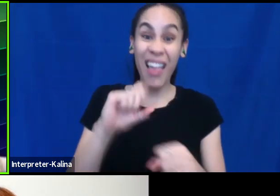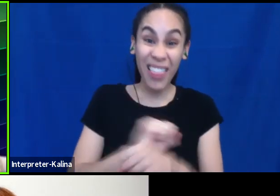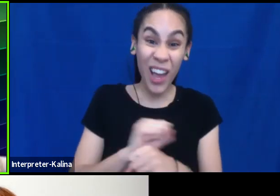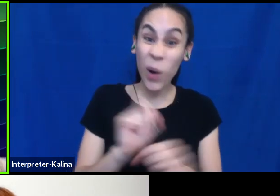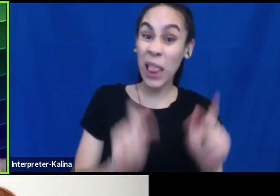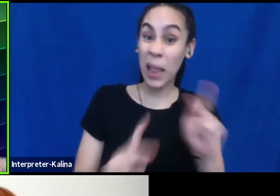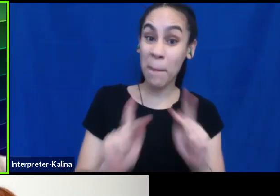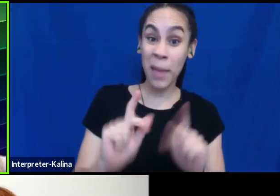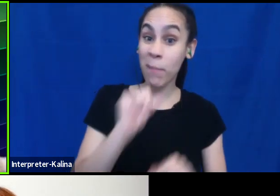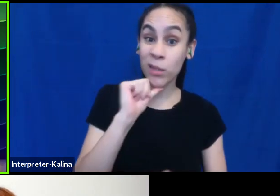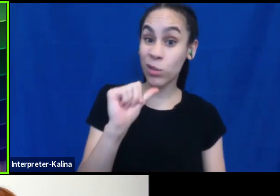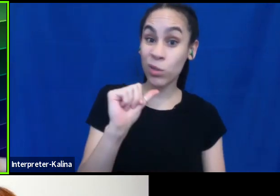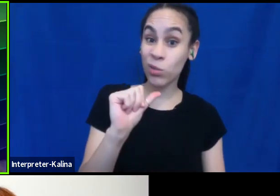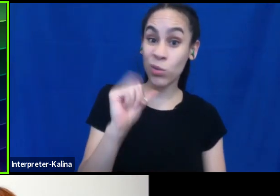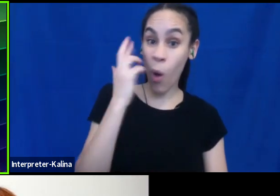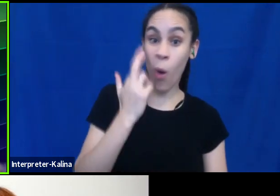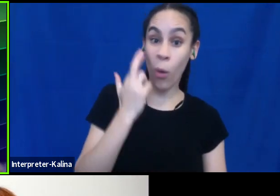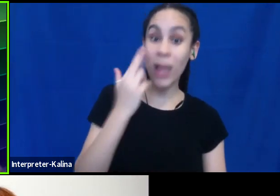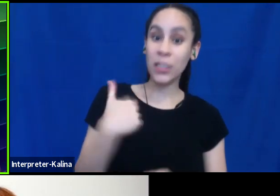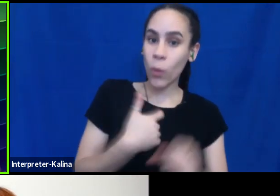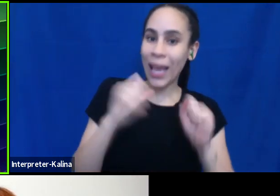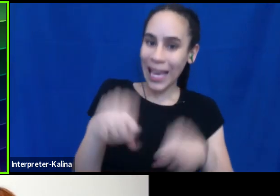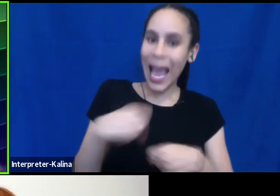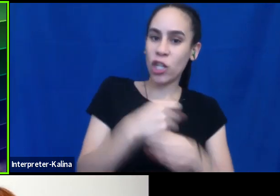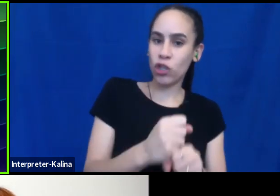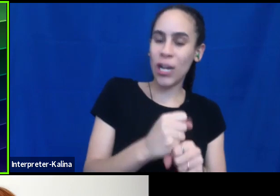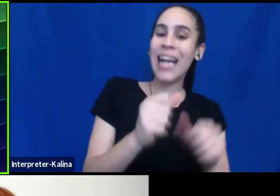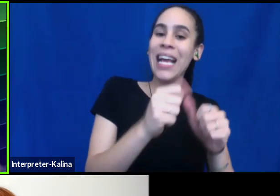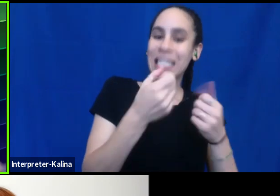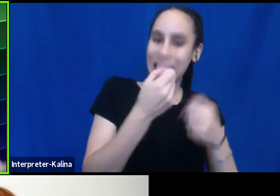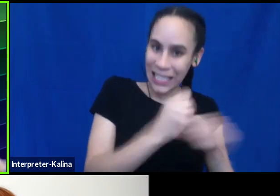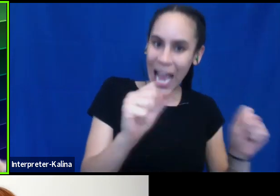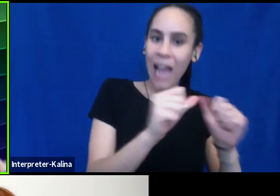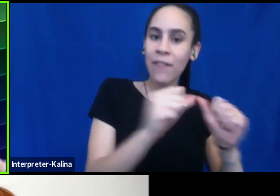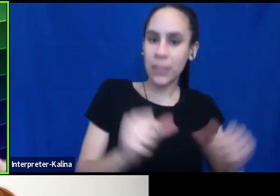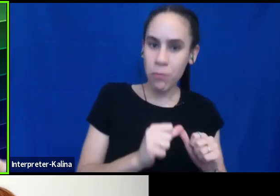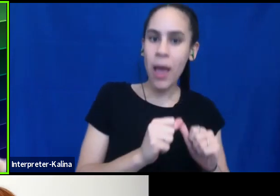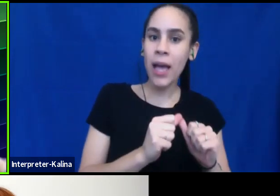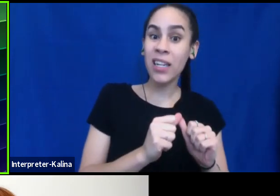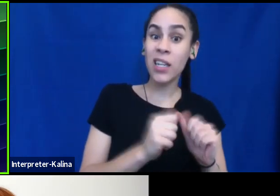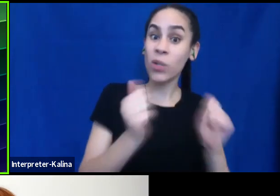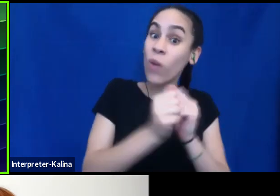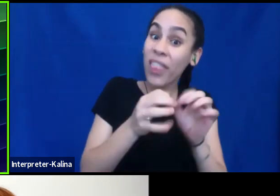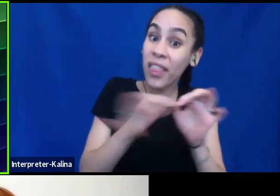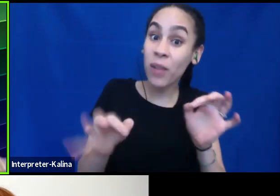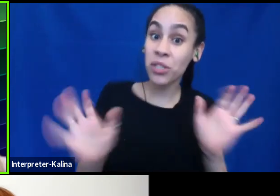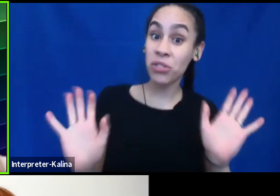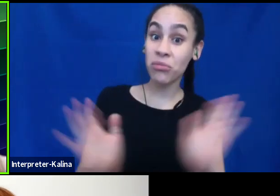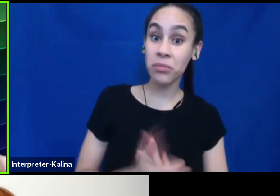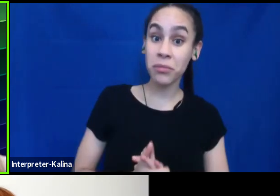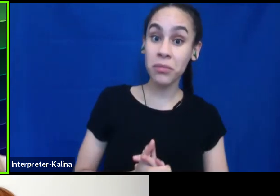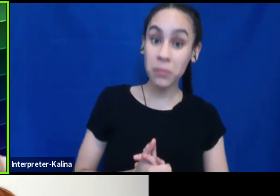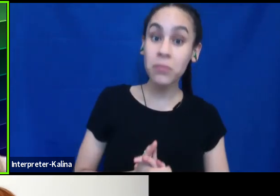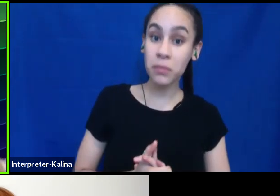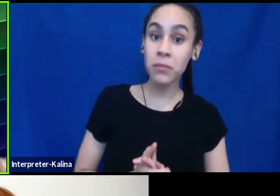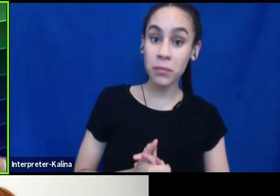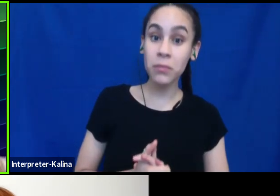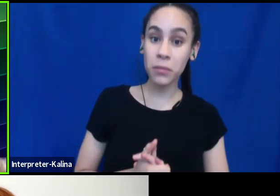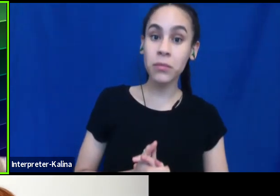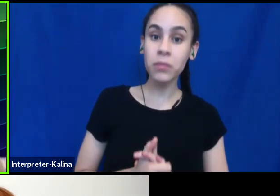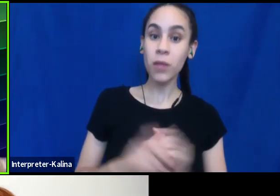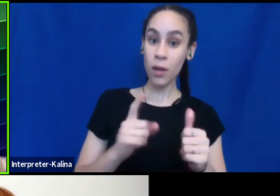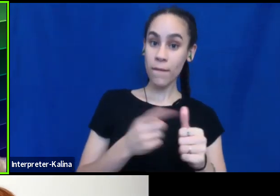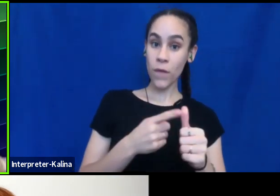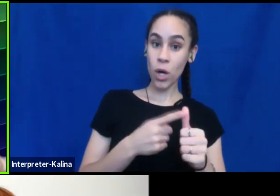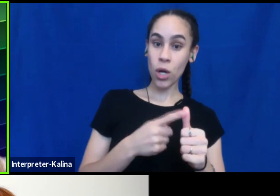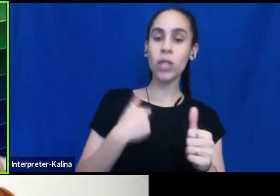we, we can create safer and more inclusive spaces with our, simply with our language. Um, so the, the first one